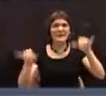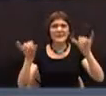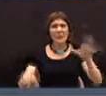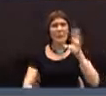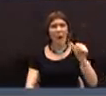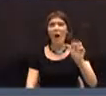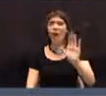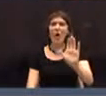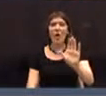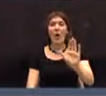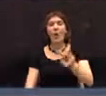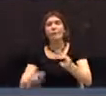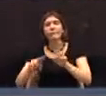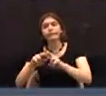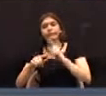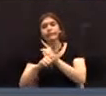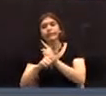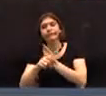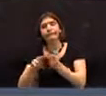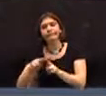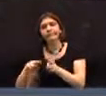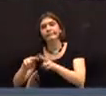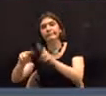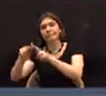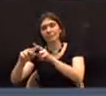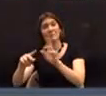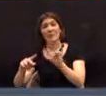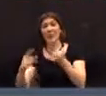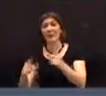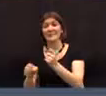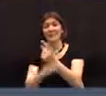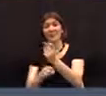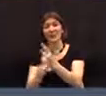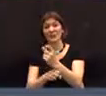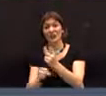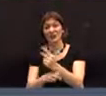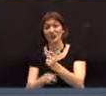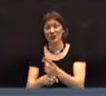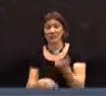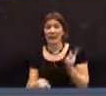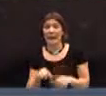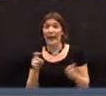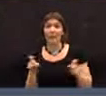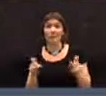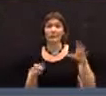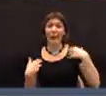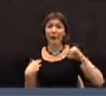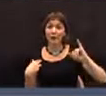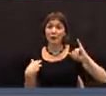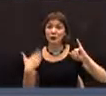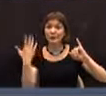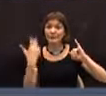is more each year. It's because certain kinds of expenses do go up that we have no control over.